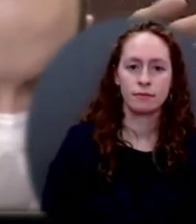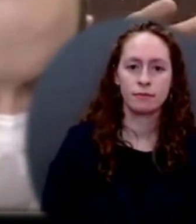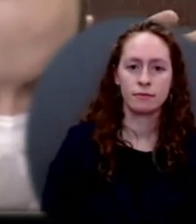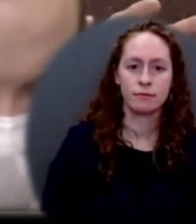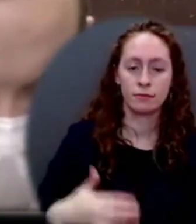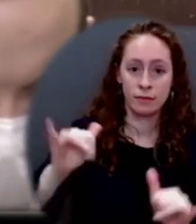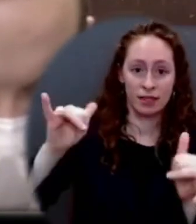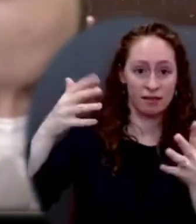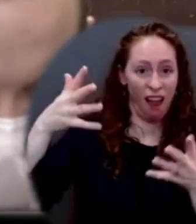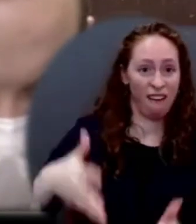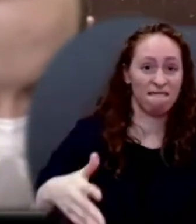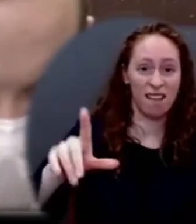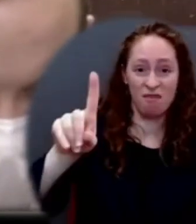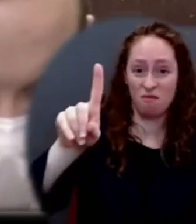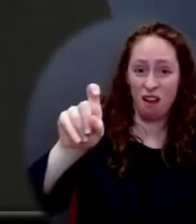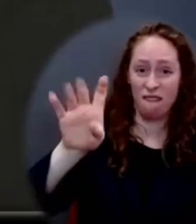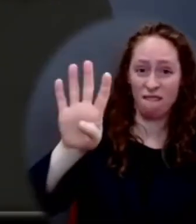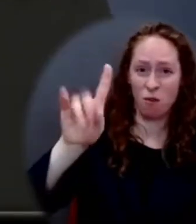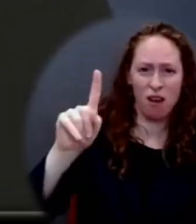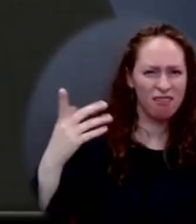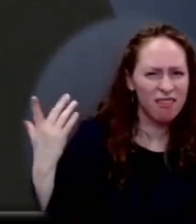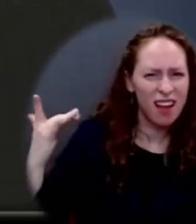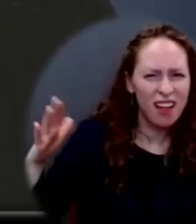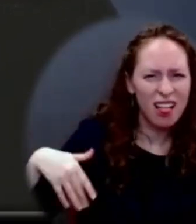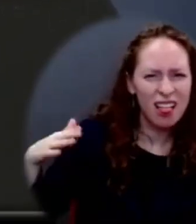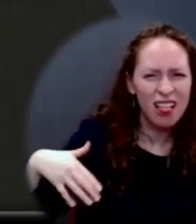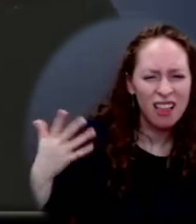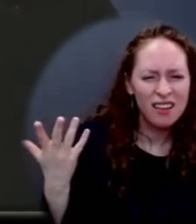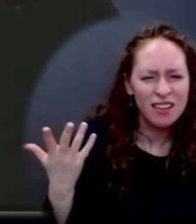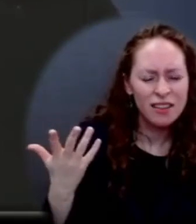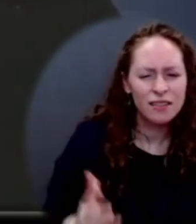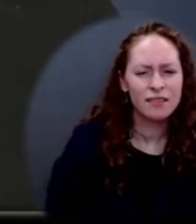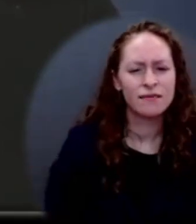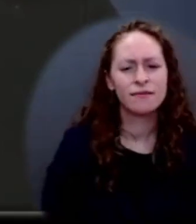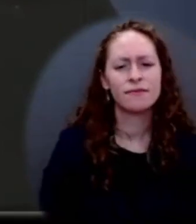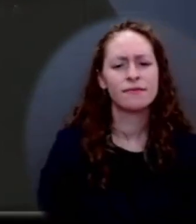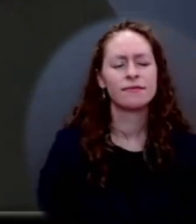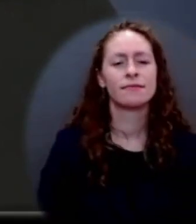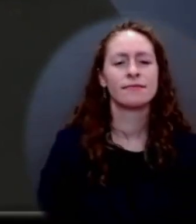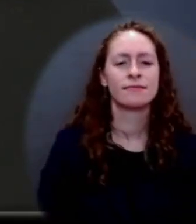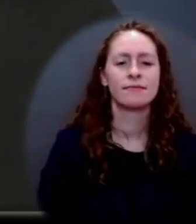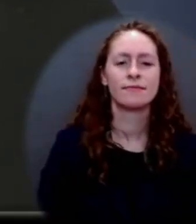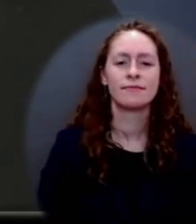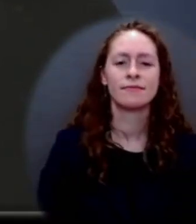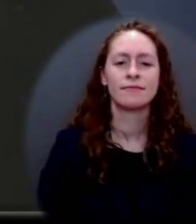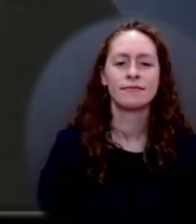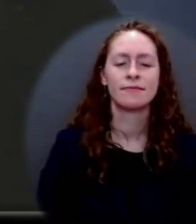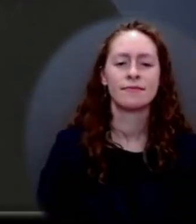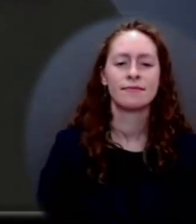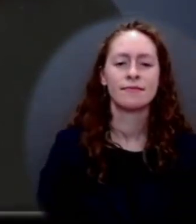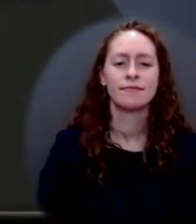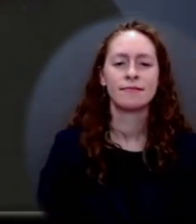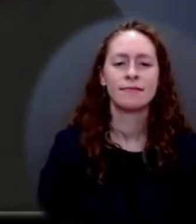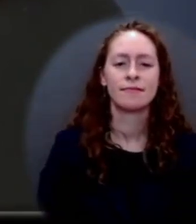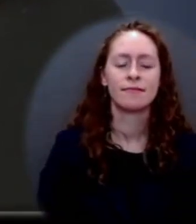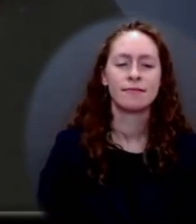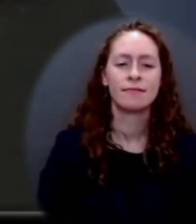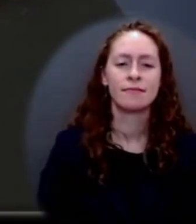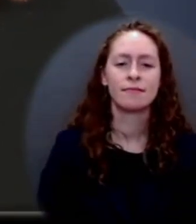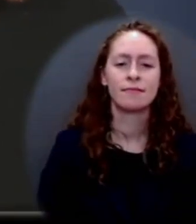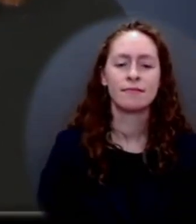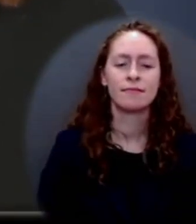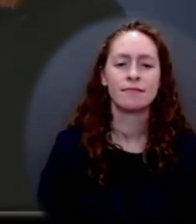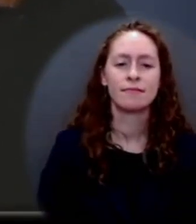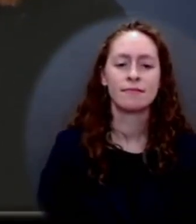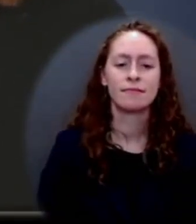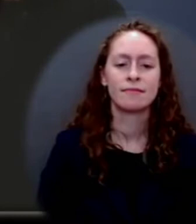Why is that? Again, I think the president, one, is eager to have these nominees. He has nominated, confirmed.